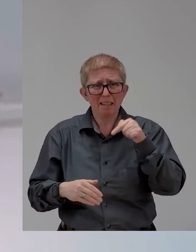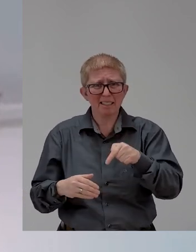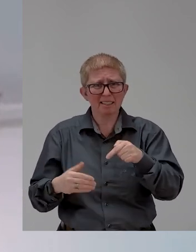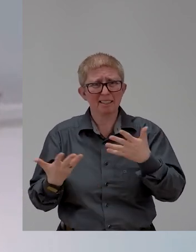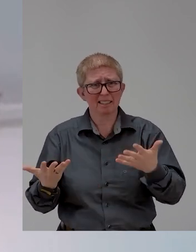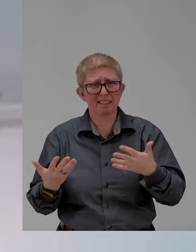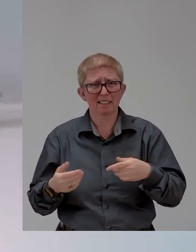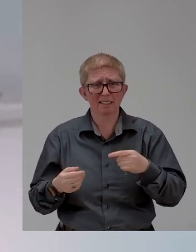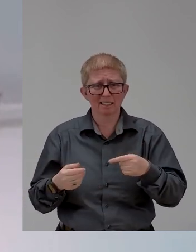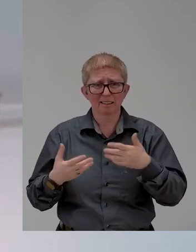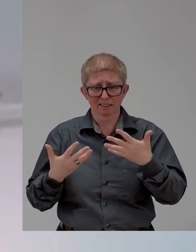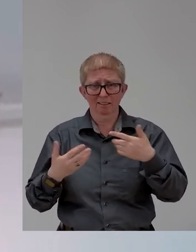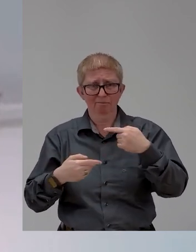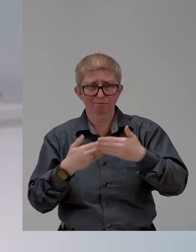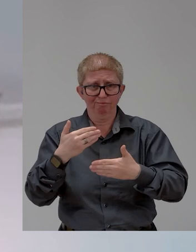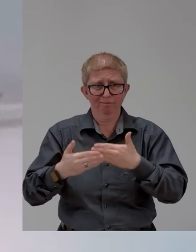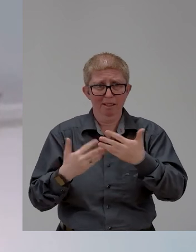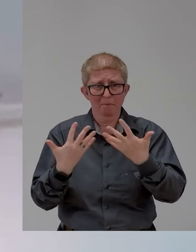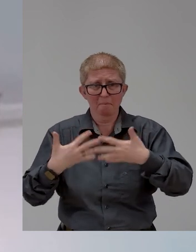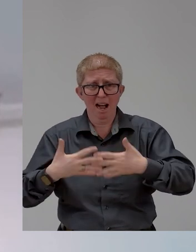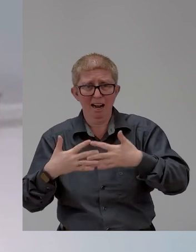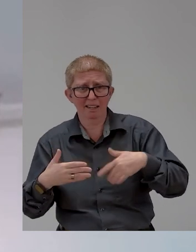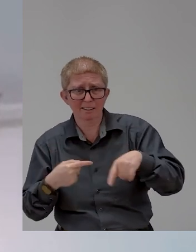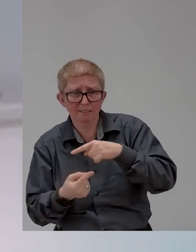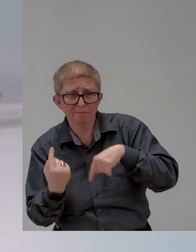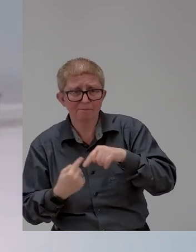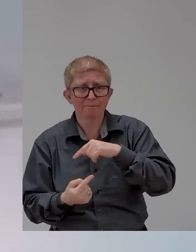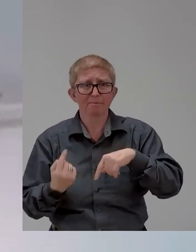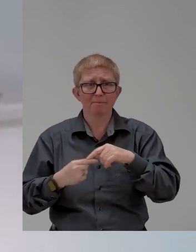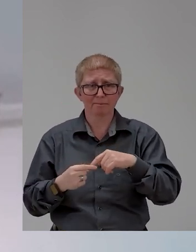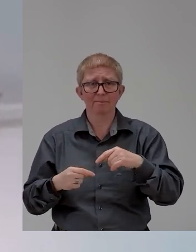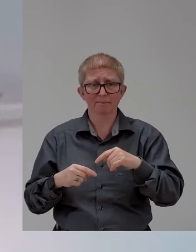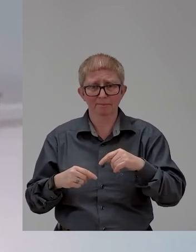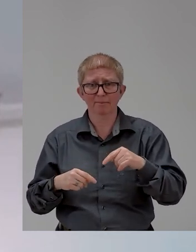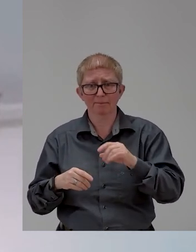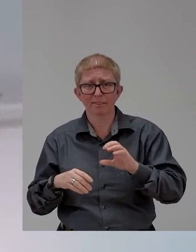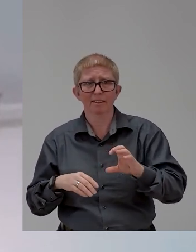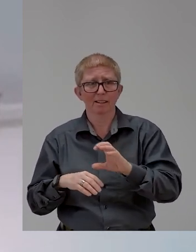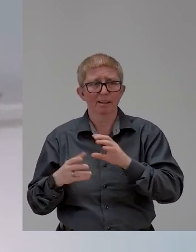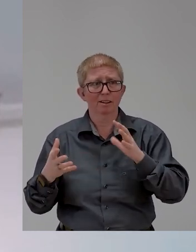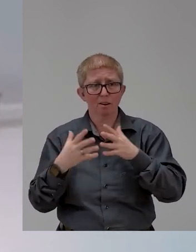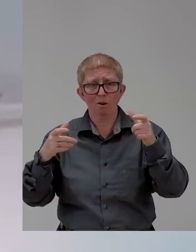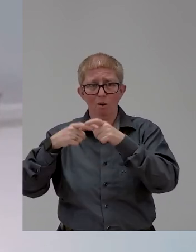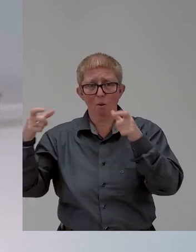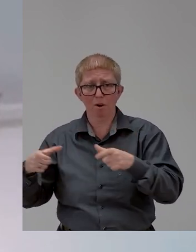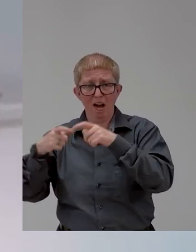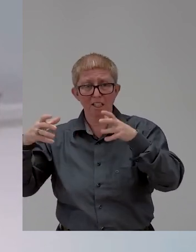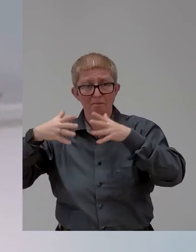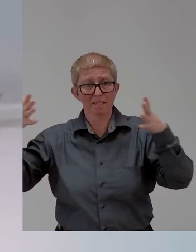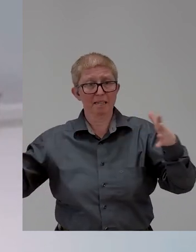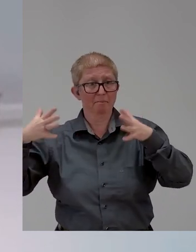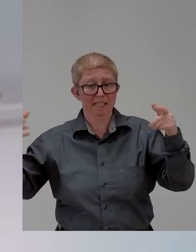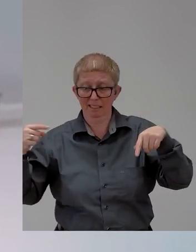whereby multinational corporations, the people who do something like 80% of business around the world, are going to have to include